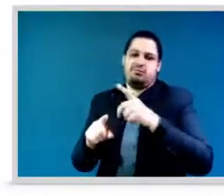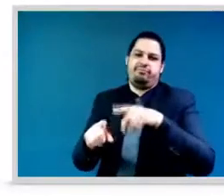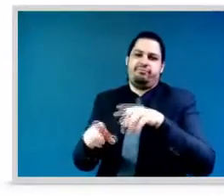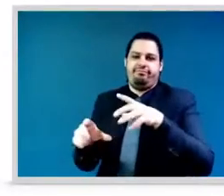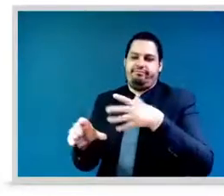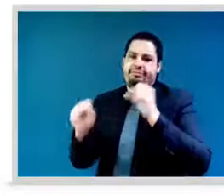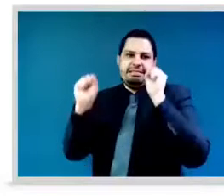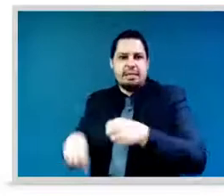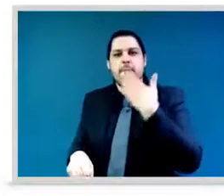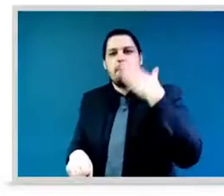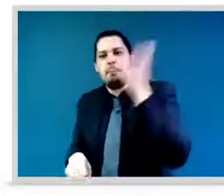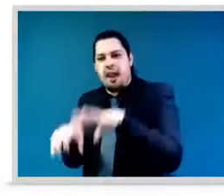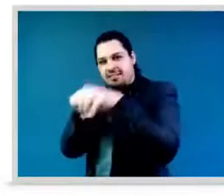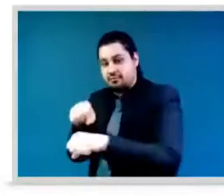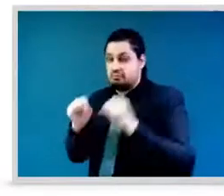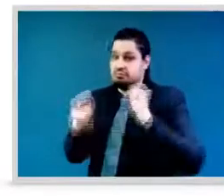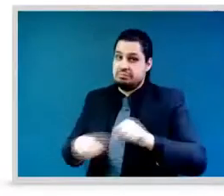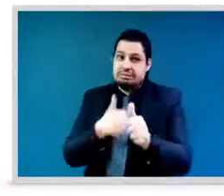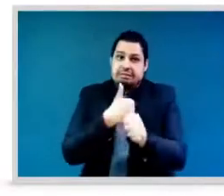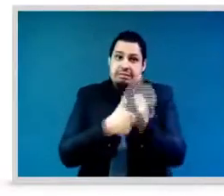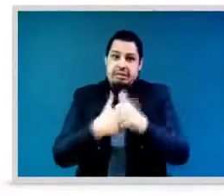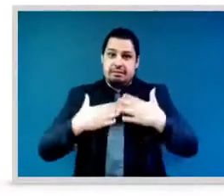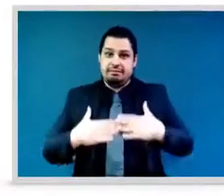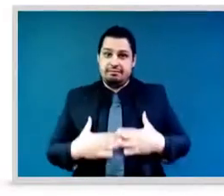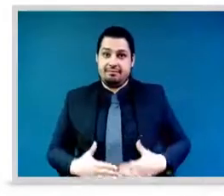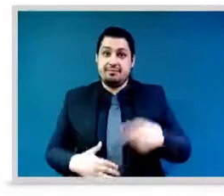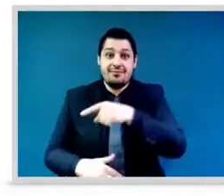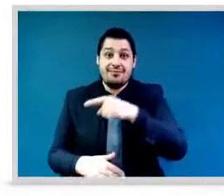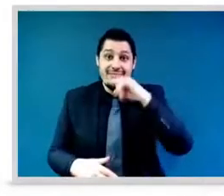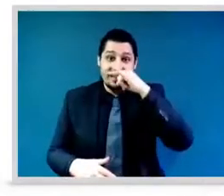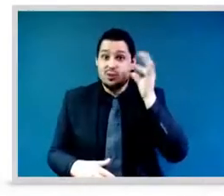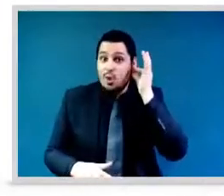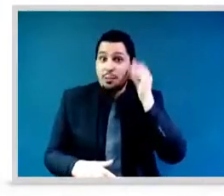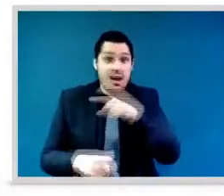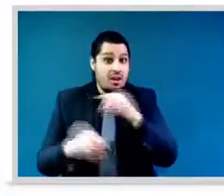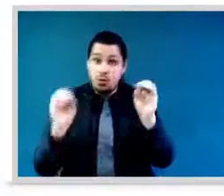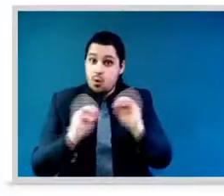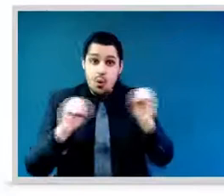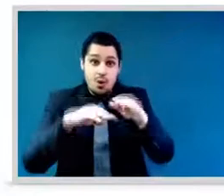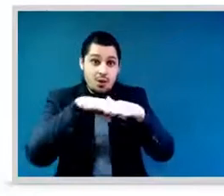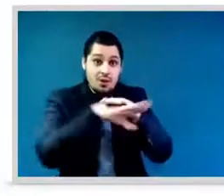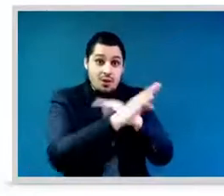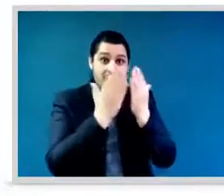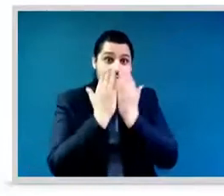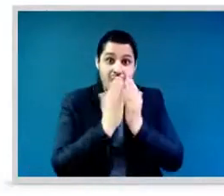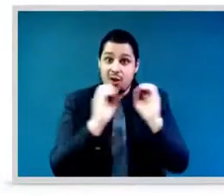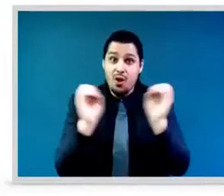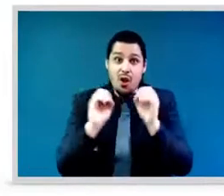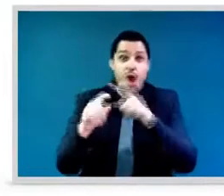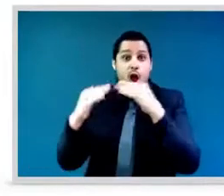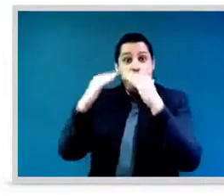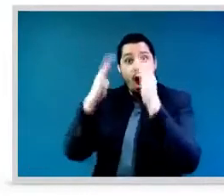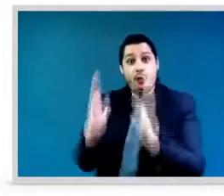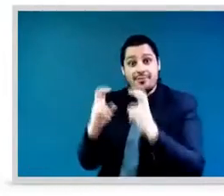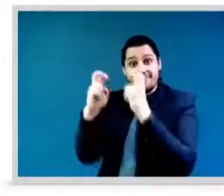married they are less likely to continue in school and acquire the skills that give them chances in life this is